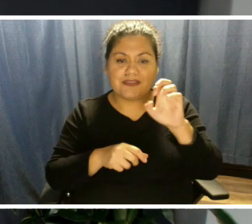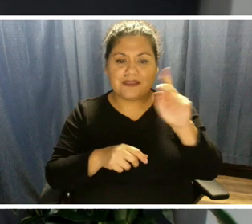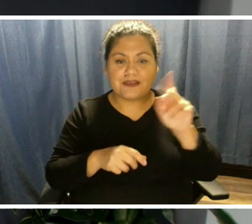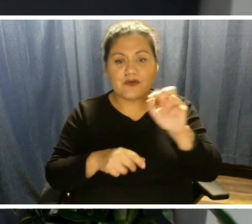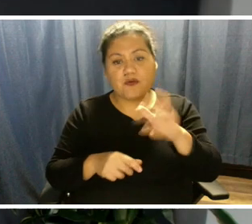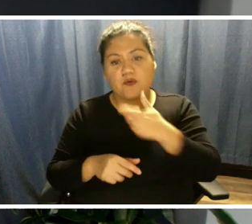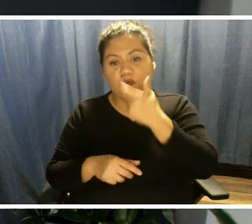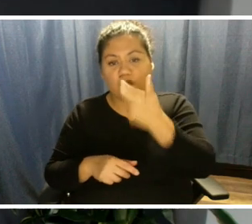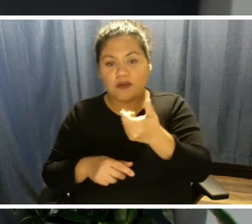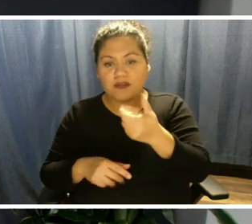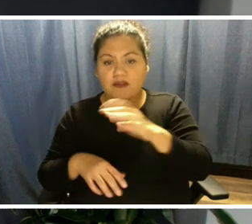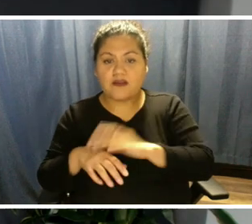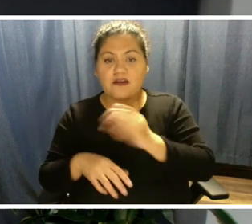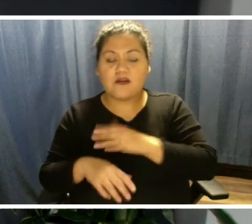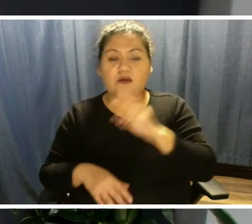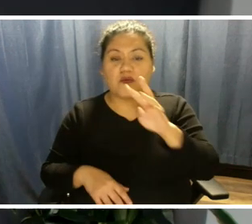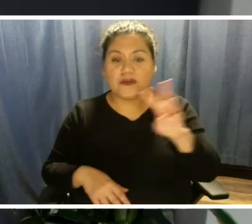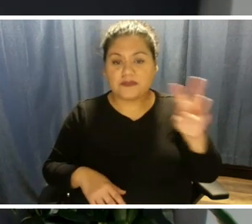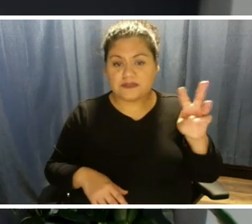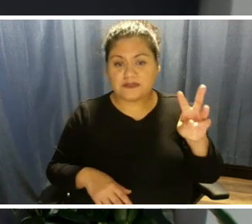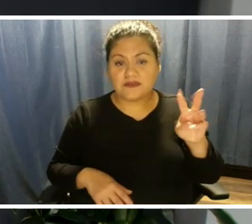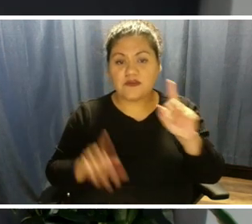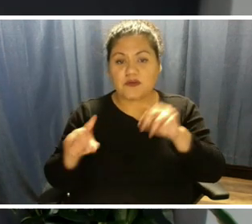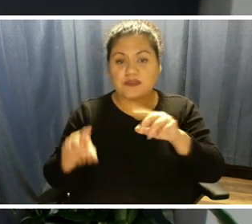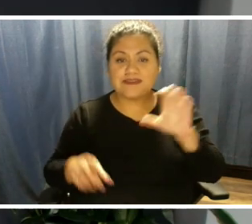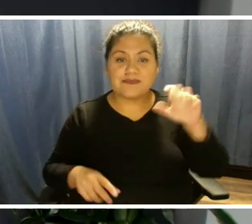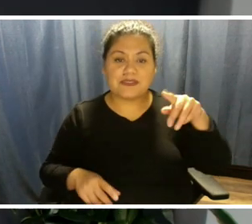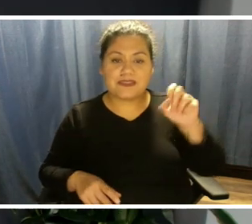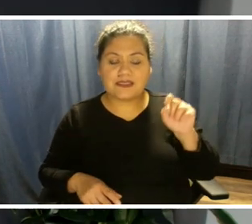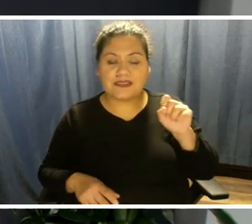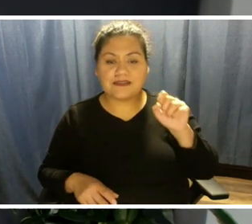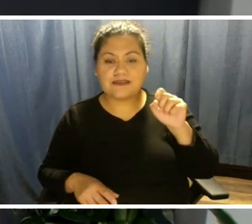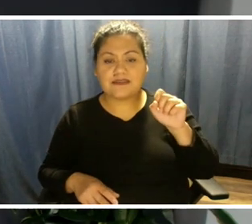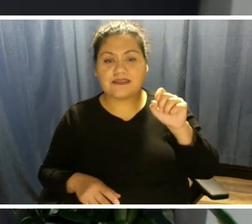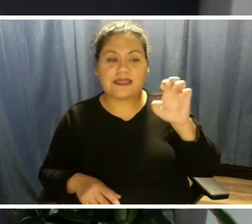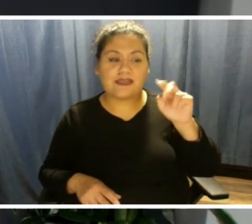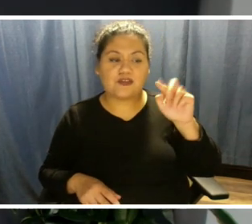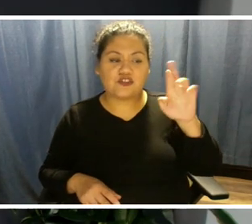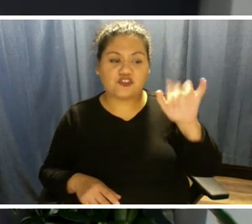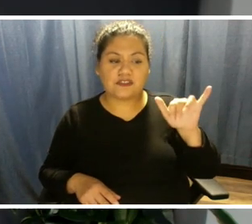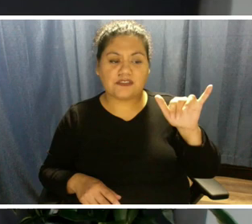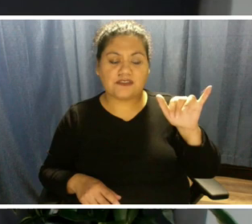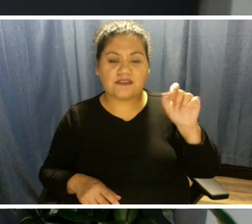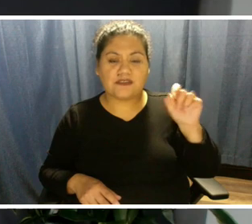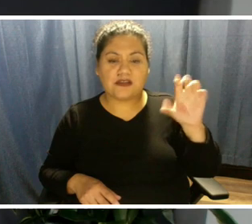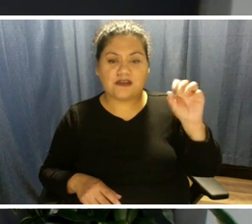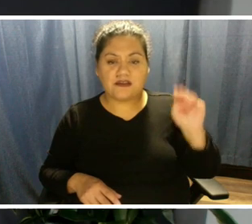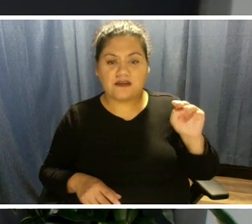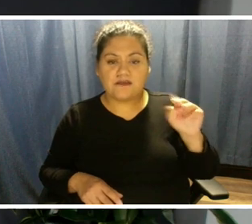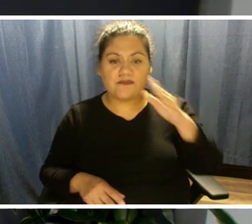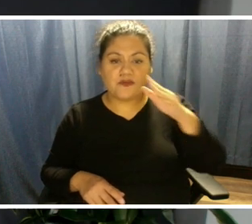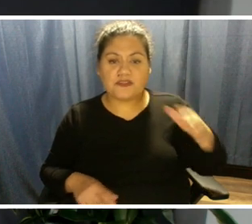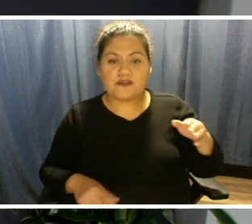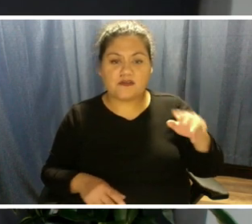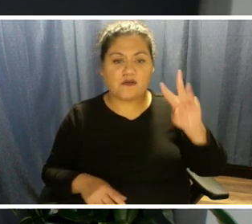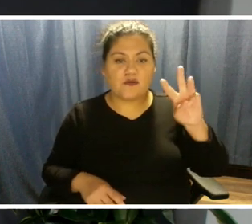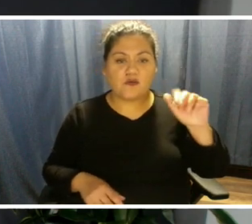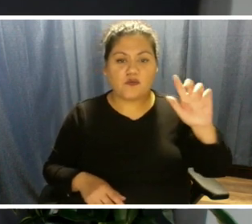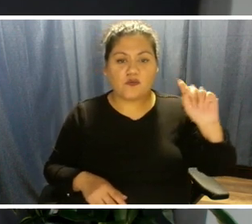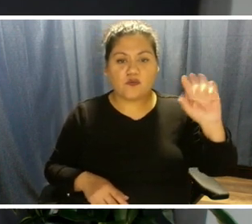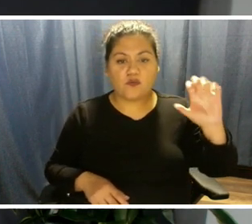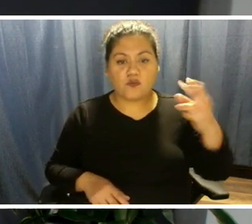event on our website by going to cpsenergy.com forward slash watch live or on our Facebook page.